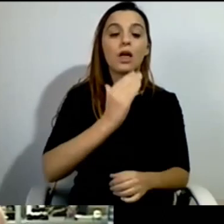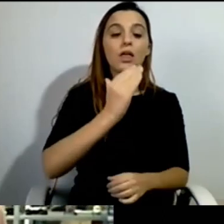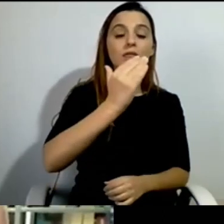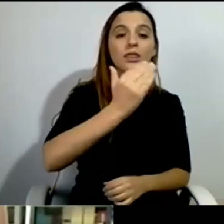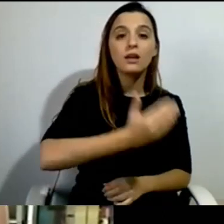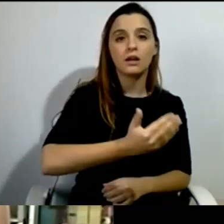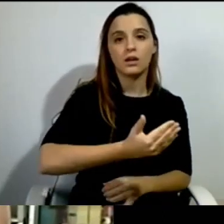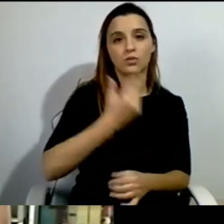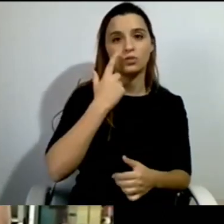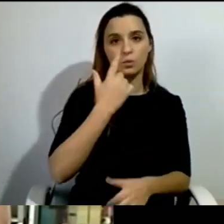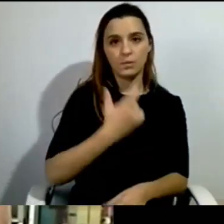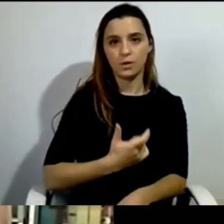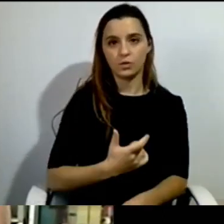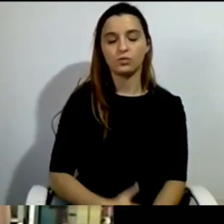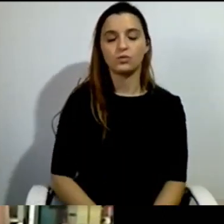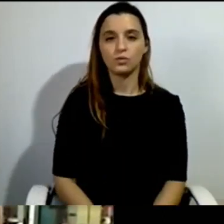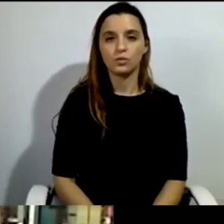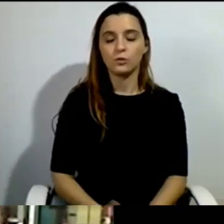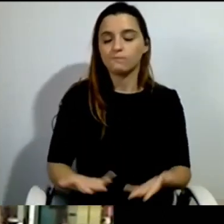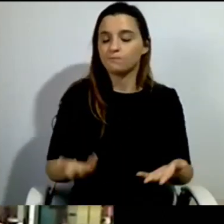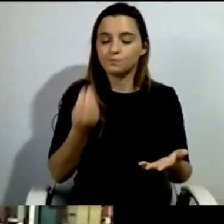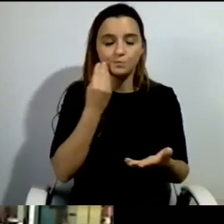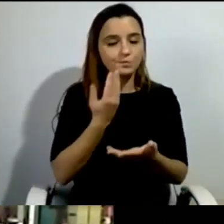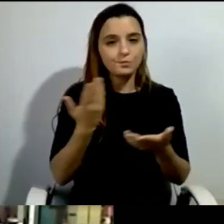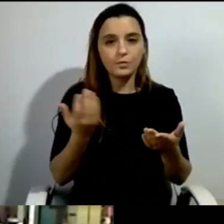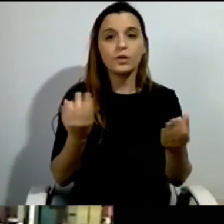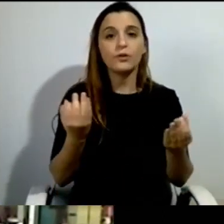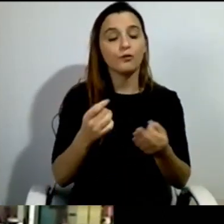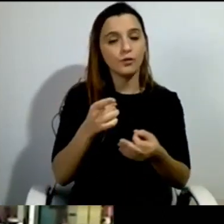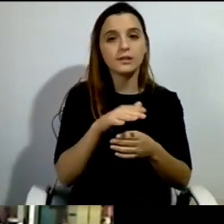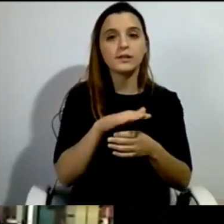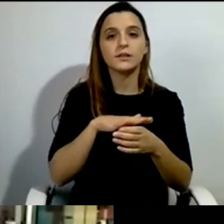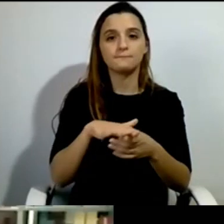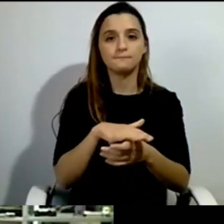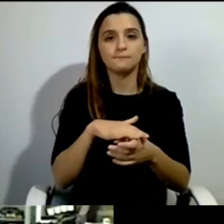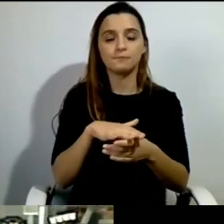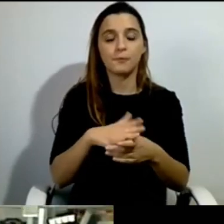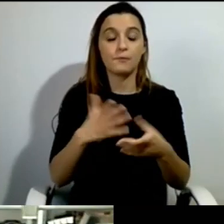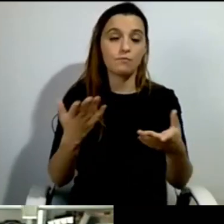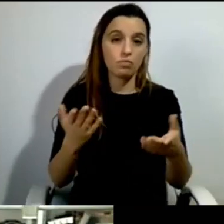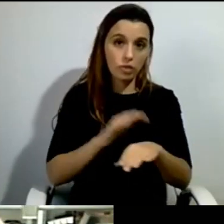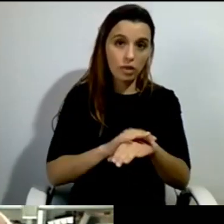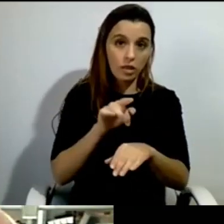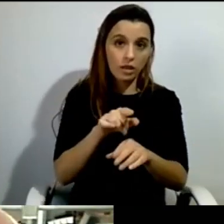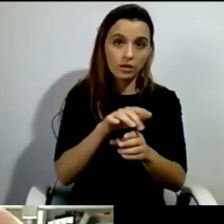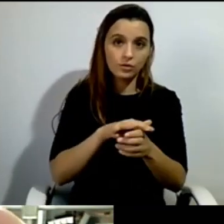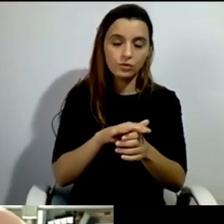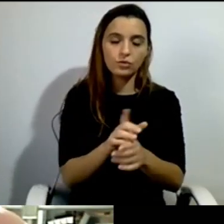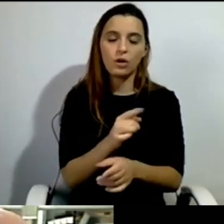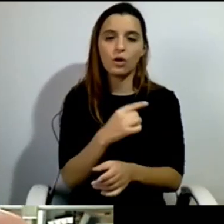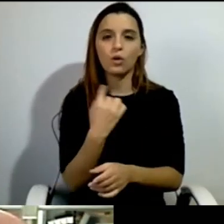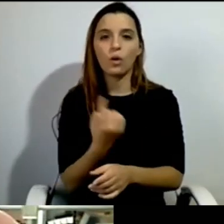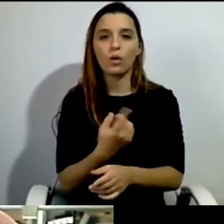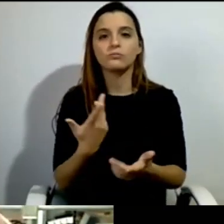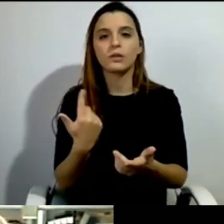that was the situation. Within that situation, we had already in 1996, when we started